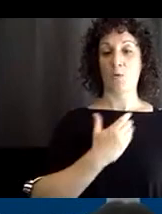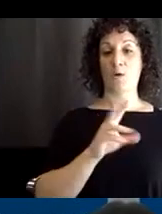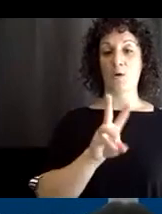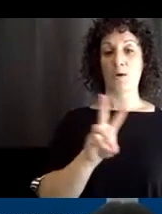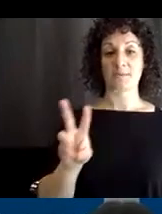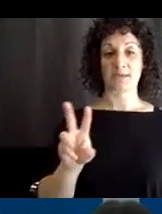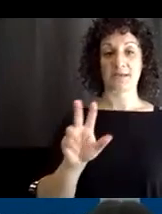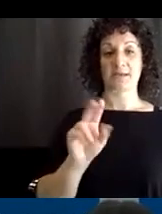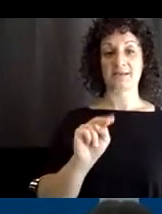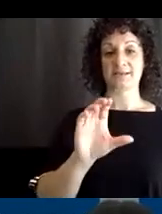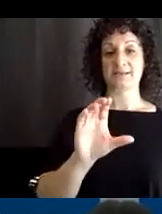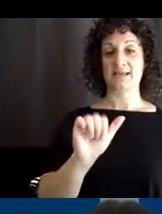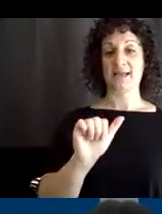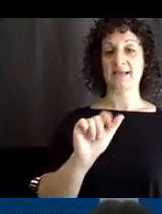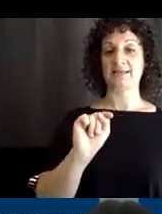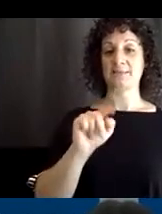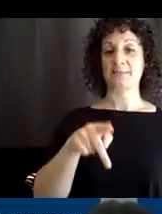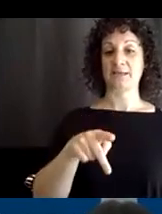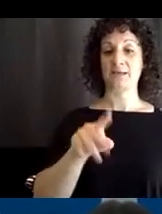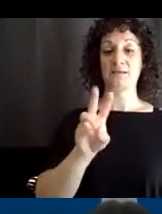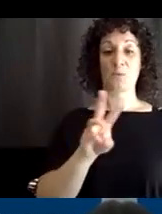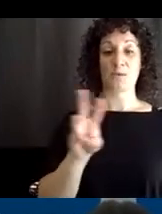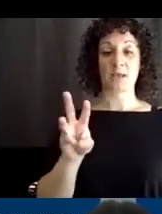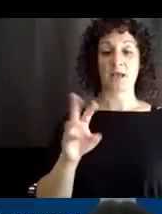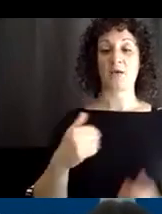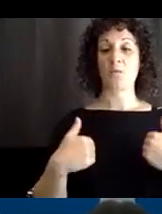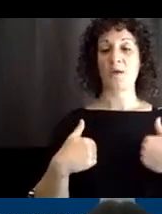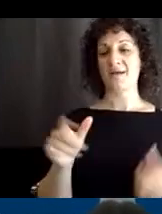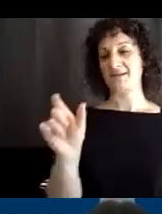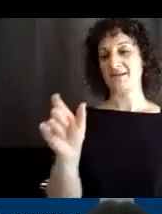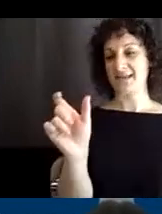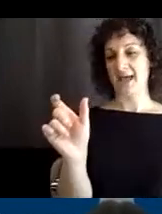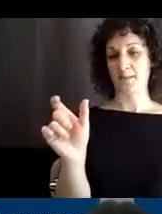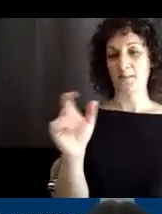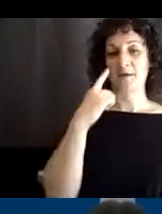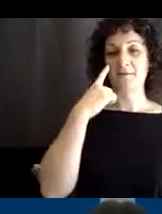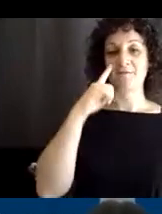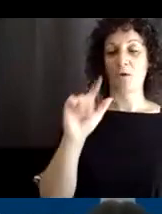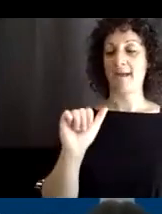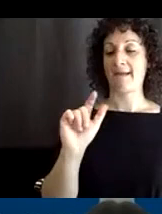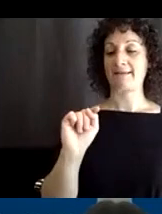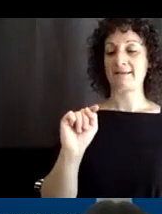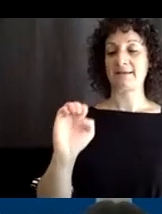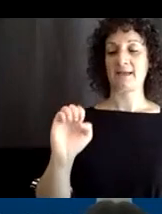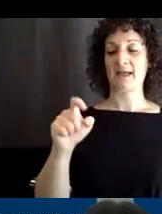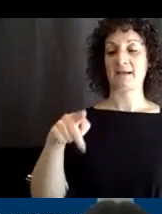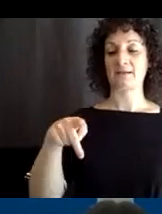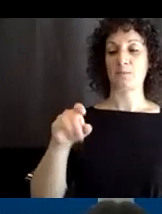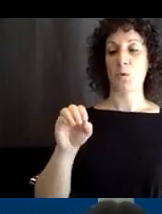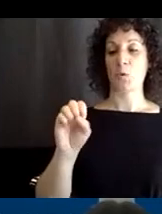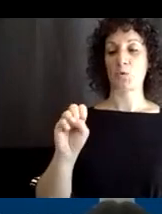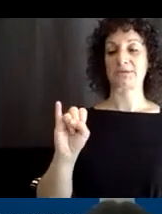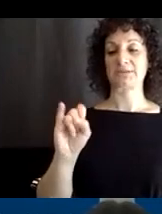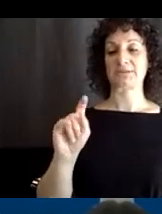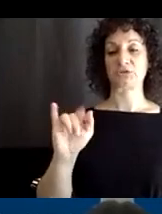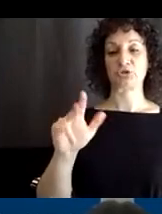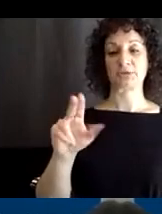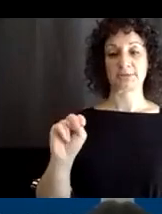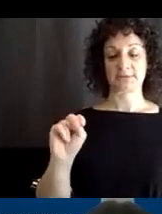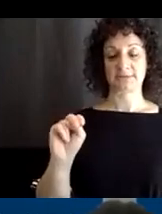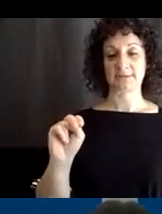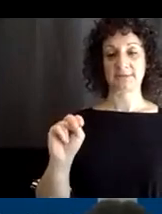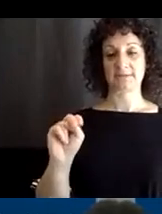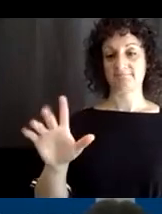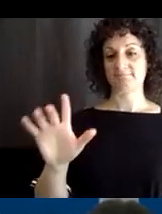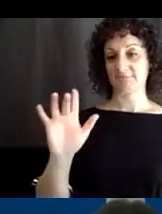um, and you go there, we have a tab for AT exposition. Um, this is a